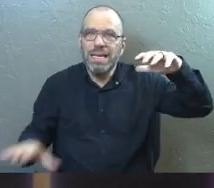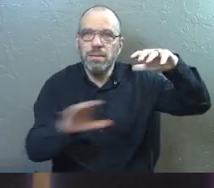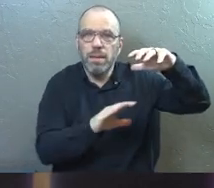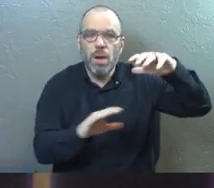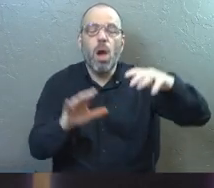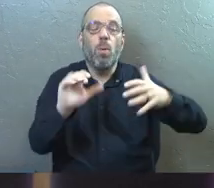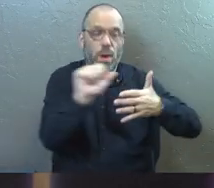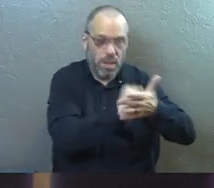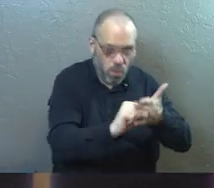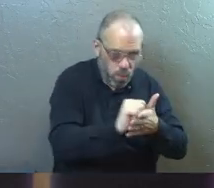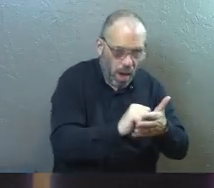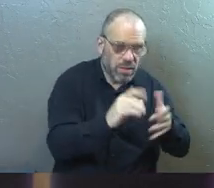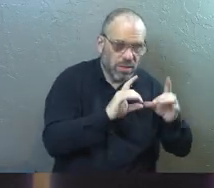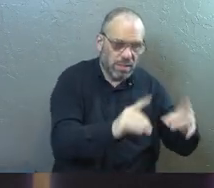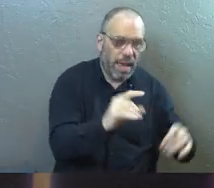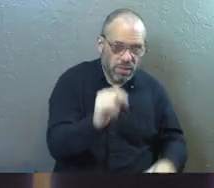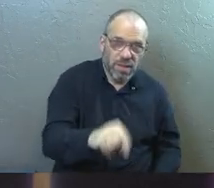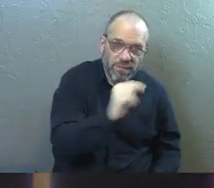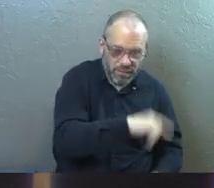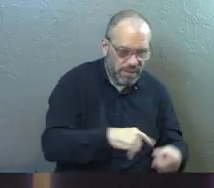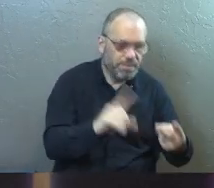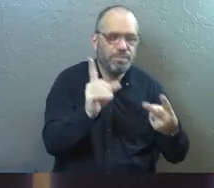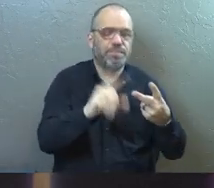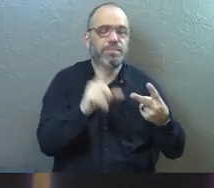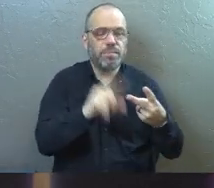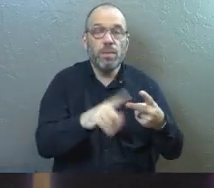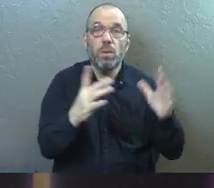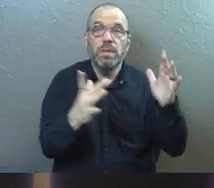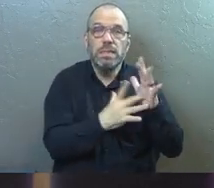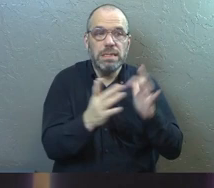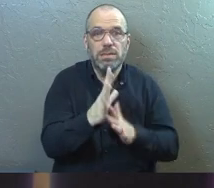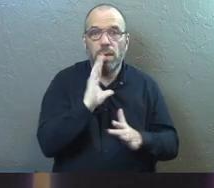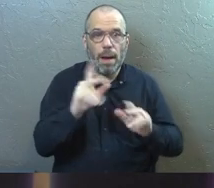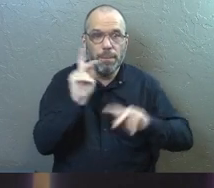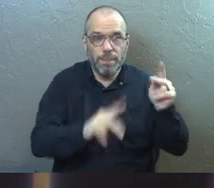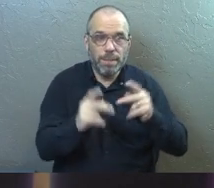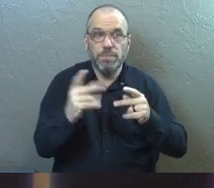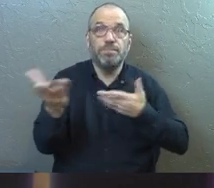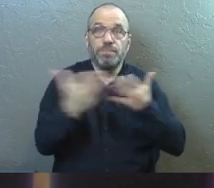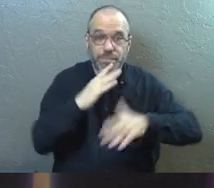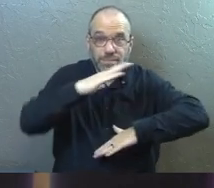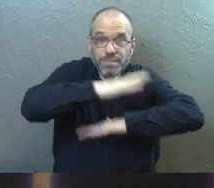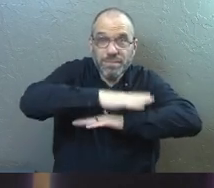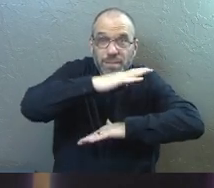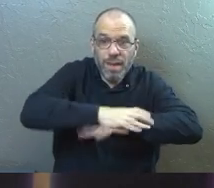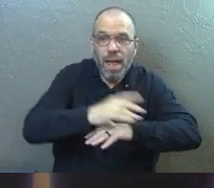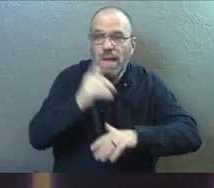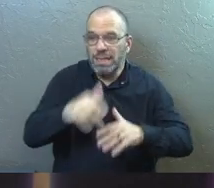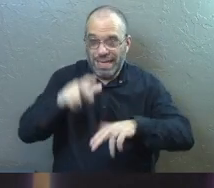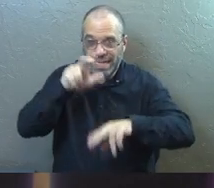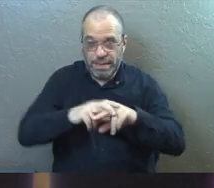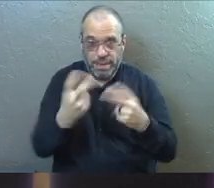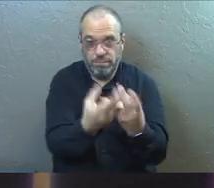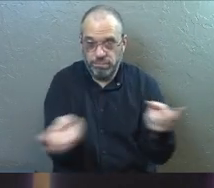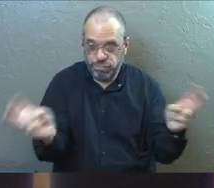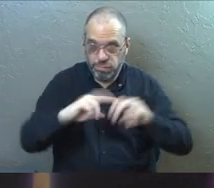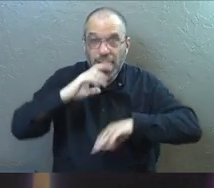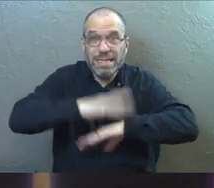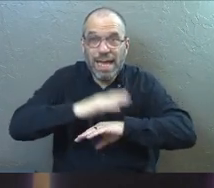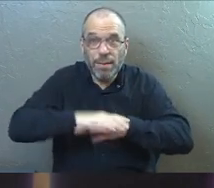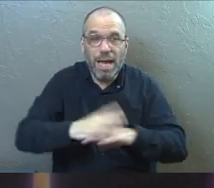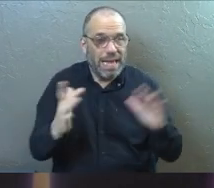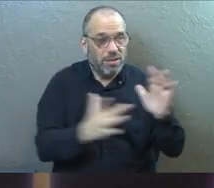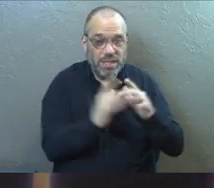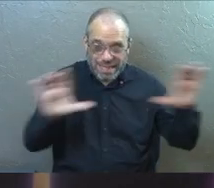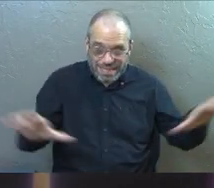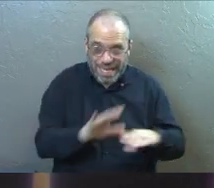Jesus washed the disciples feet. We're going to look at that. We're going to look at the moment where he talked about people who were serving at the table and people who were sitting at the table and the fact